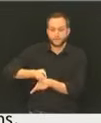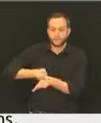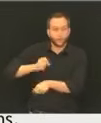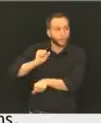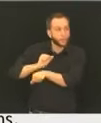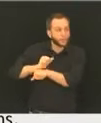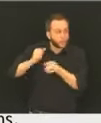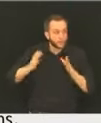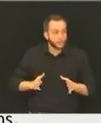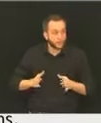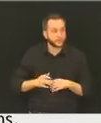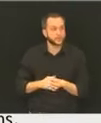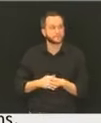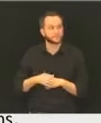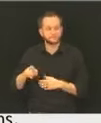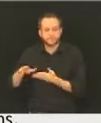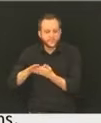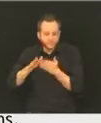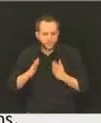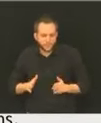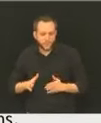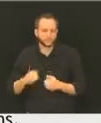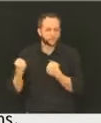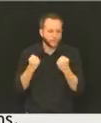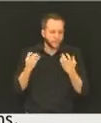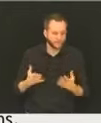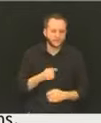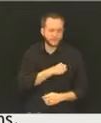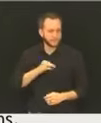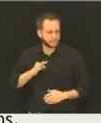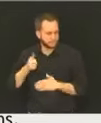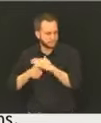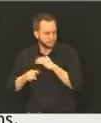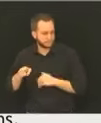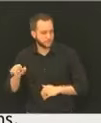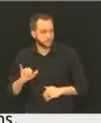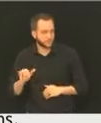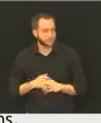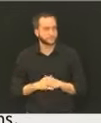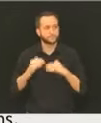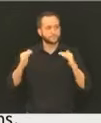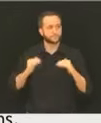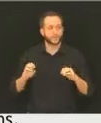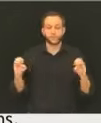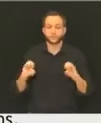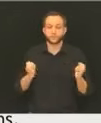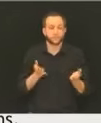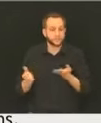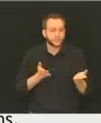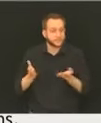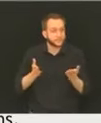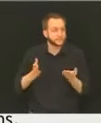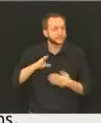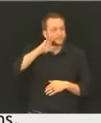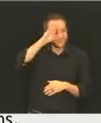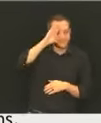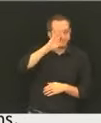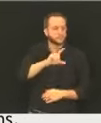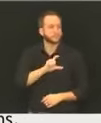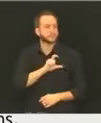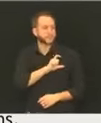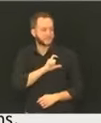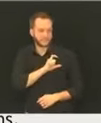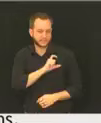drivers, and other staff. Our emergency services, fire and police, food and agriculture,